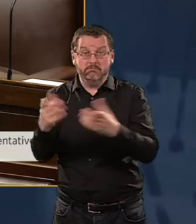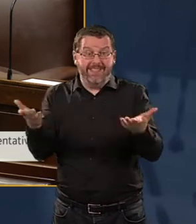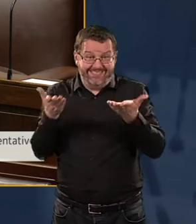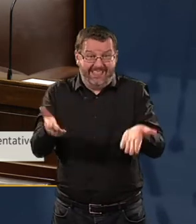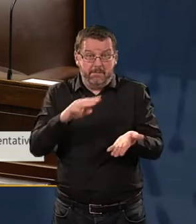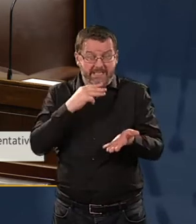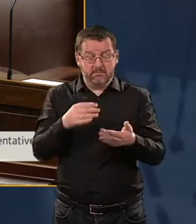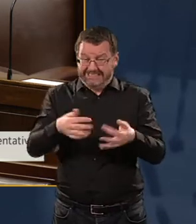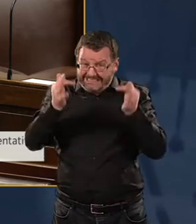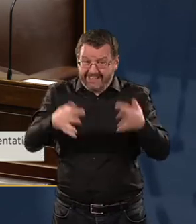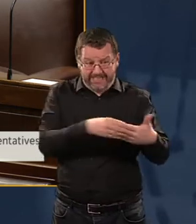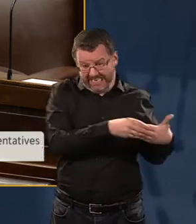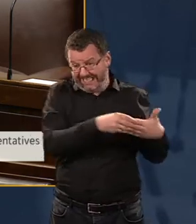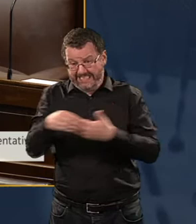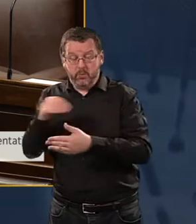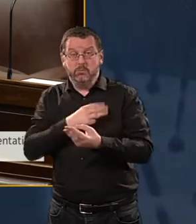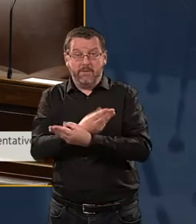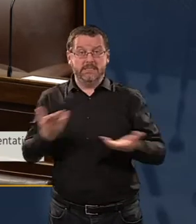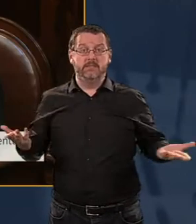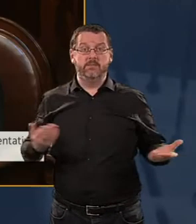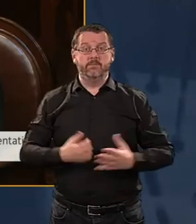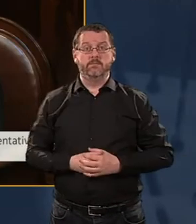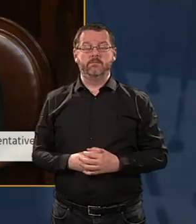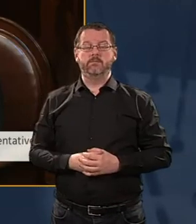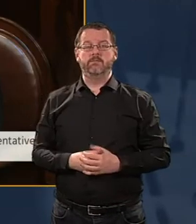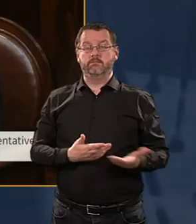driven into poverty. Taoiseach.